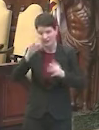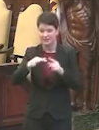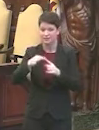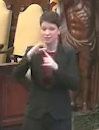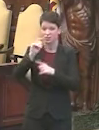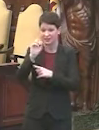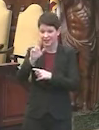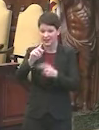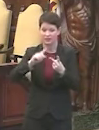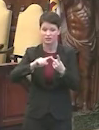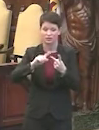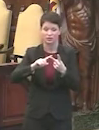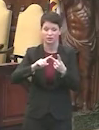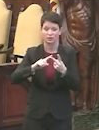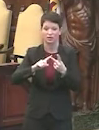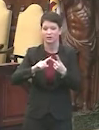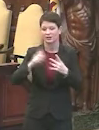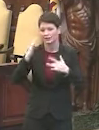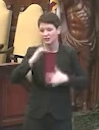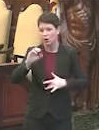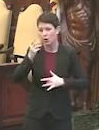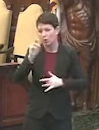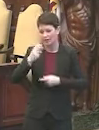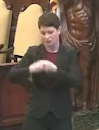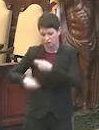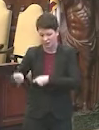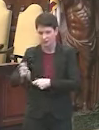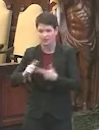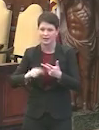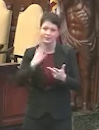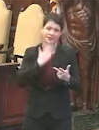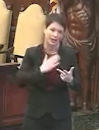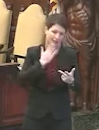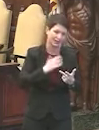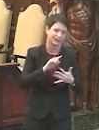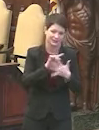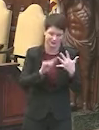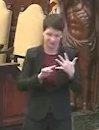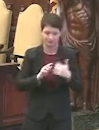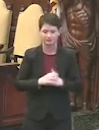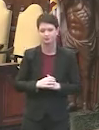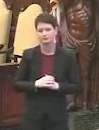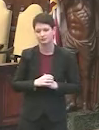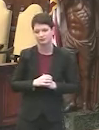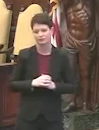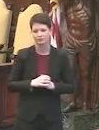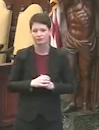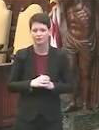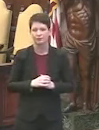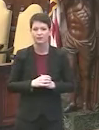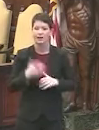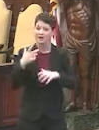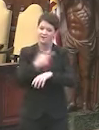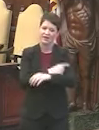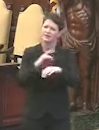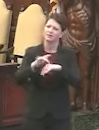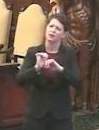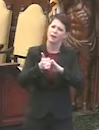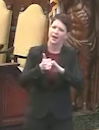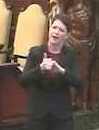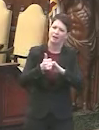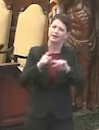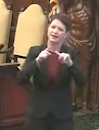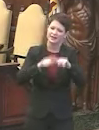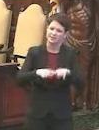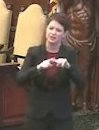cancer, chronic kidney disease, organ transplant, and diabetes. Let talk about how vaccine is being made available, because this differs